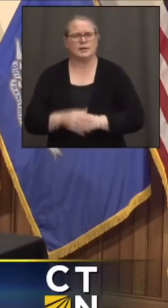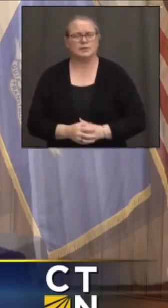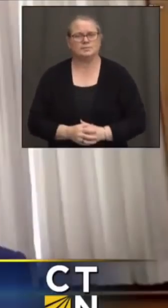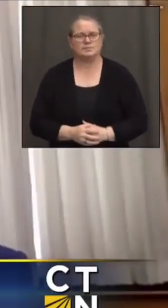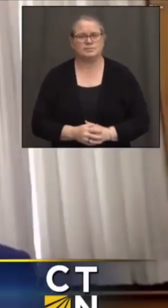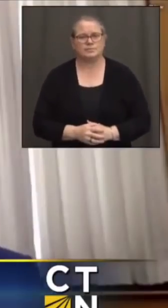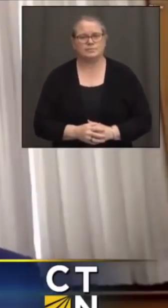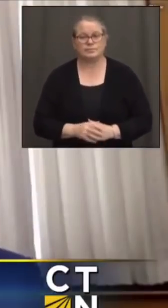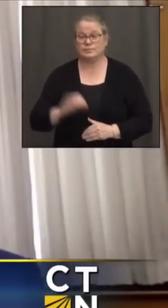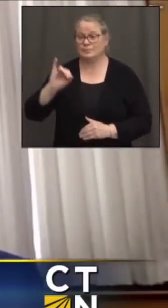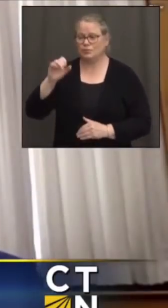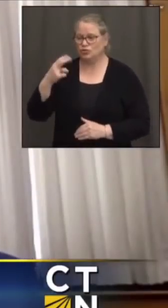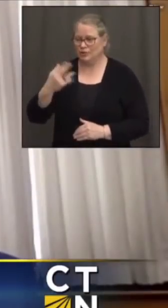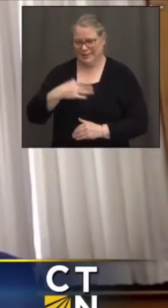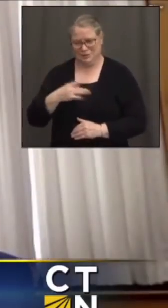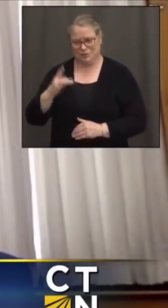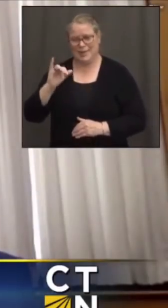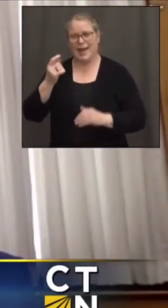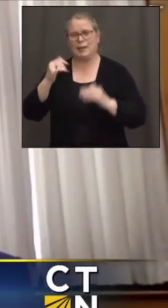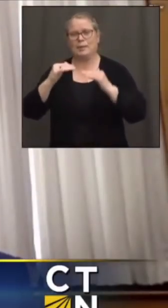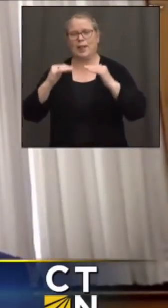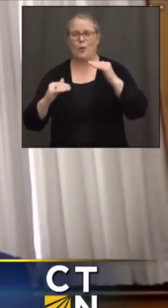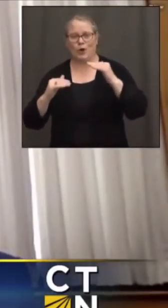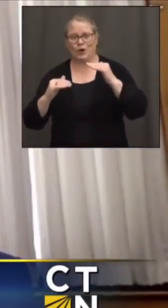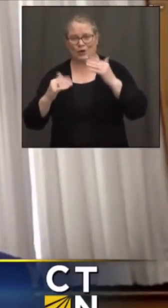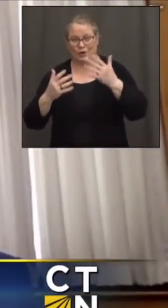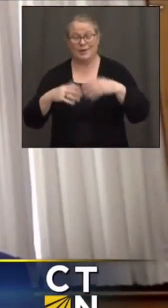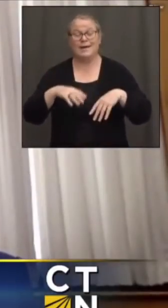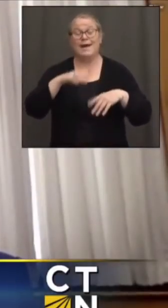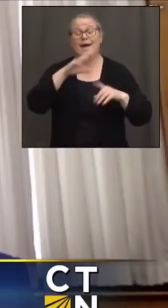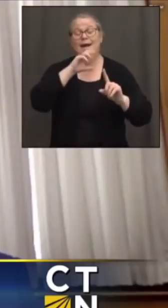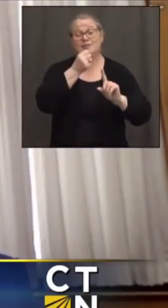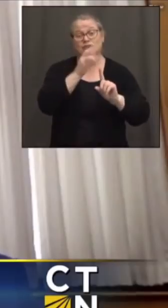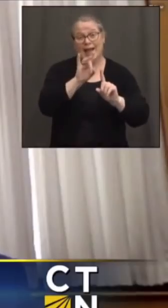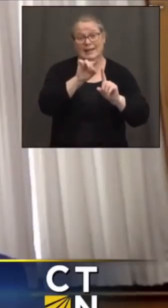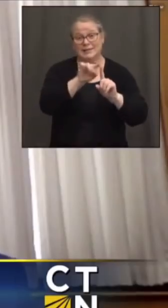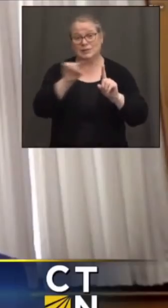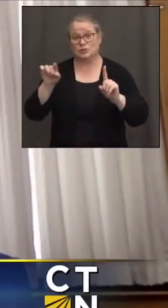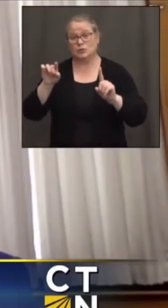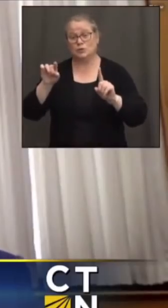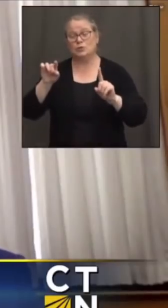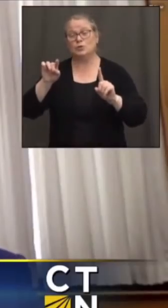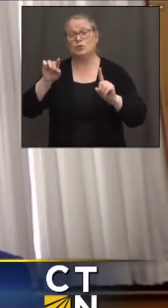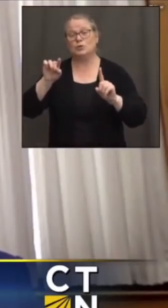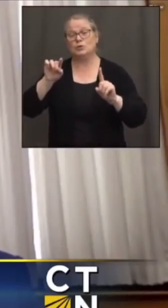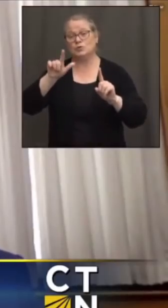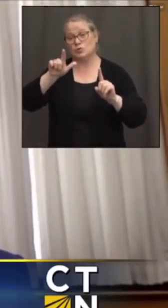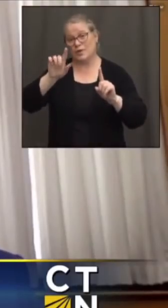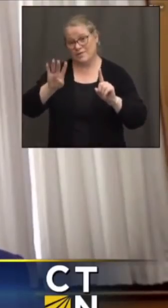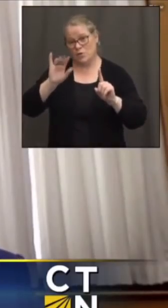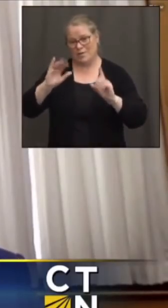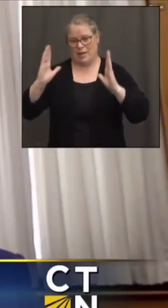Interestingly, slightly lower. So the 18- to 24-year-old cohort is at about 45%.